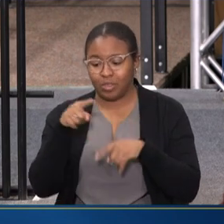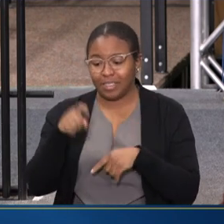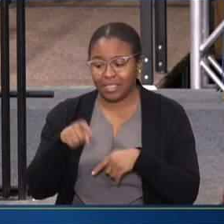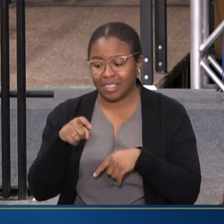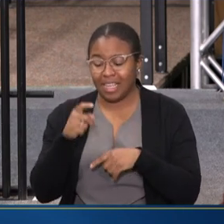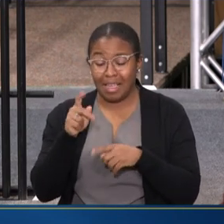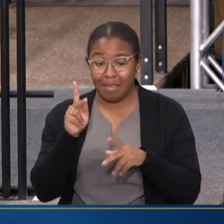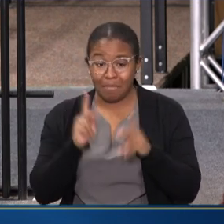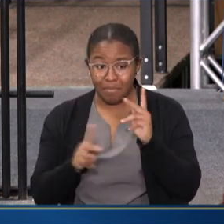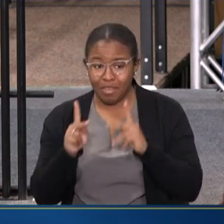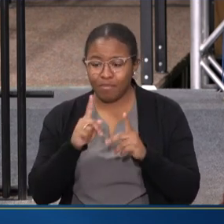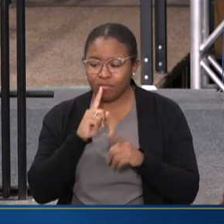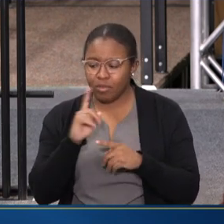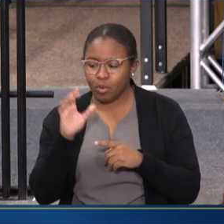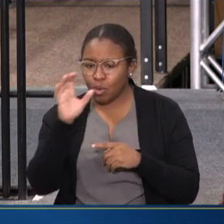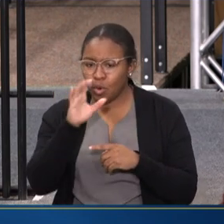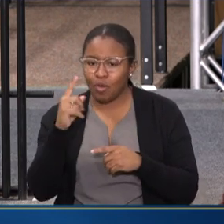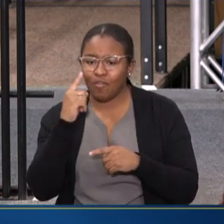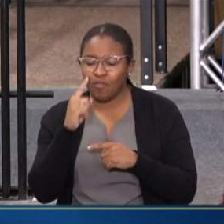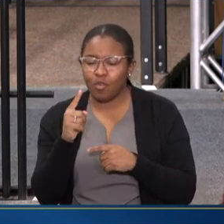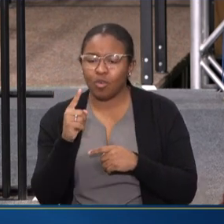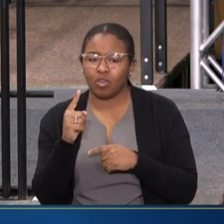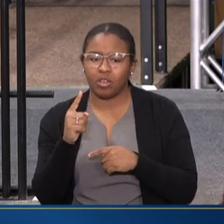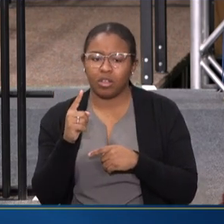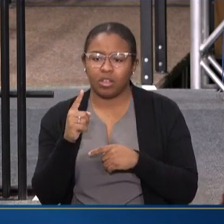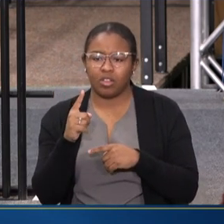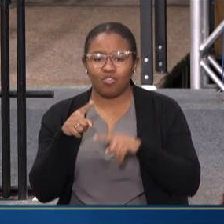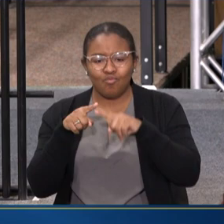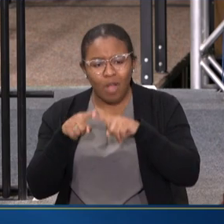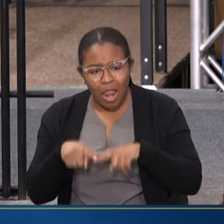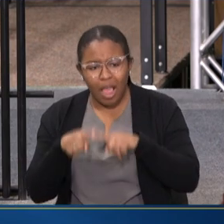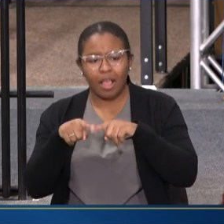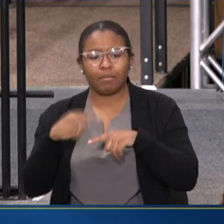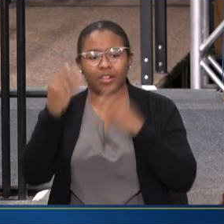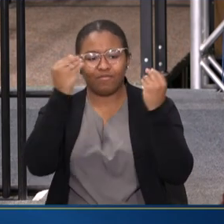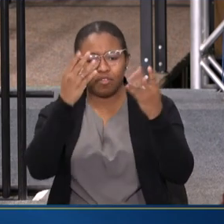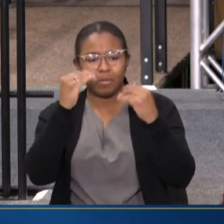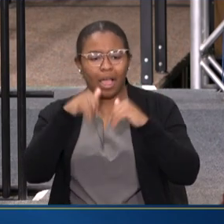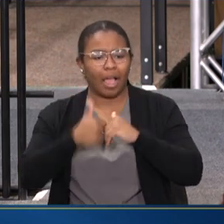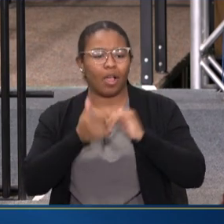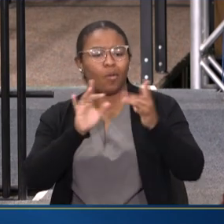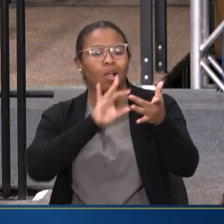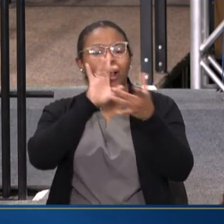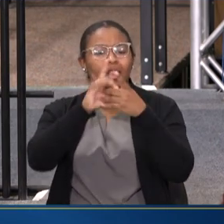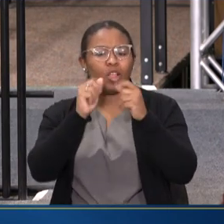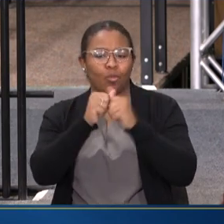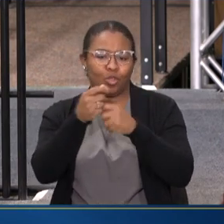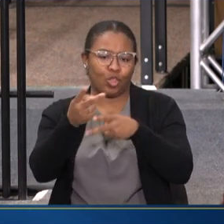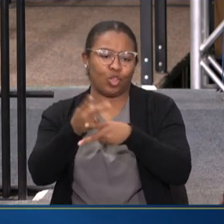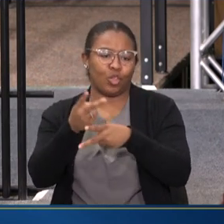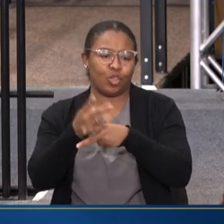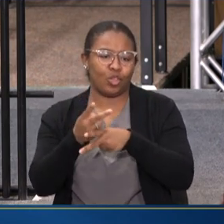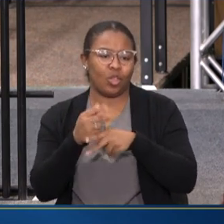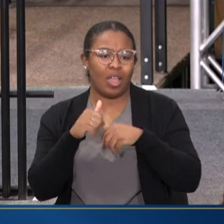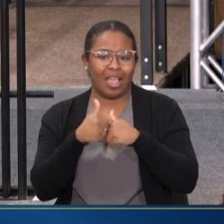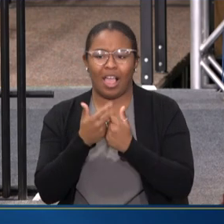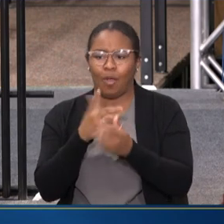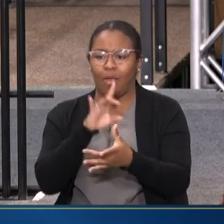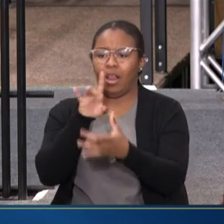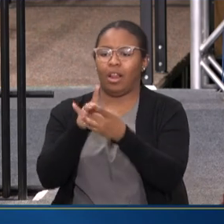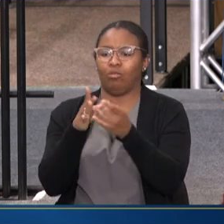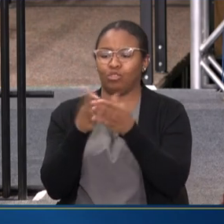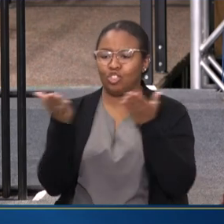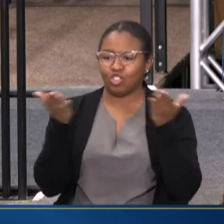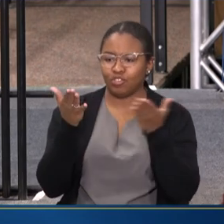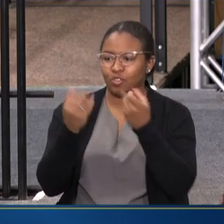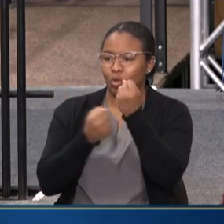PEOPLE WERE LOOKING FOR JUST RELIABLE INFORMATION ABOUT HOW TO CONNECT WITH CARE, HOW TO GET CONNECTED TO SERVICES